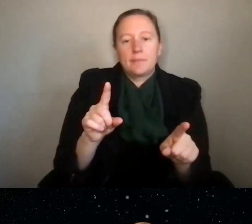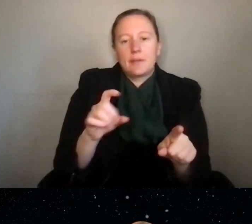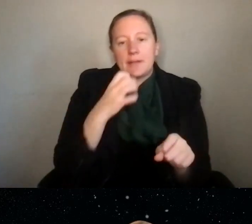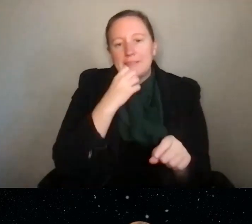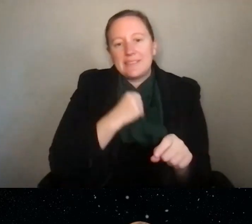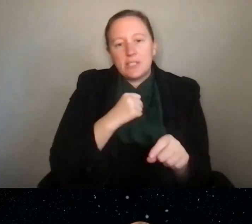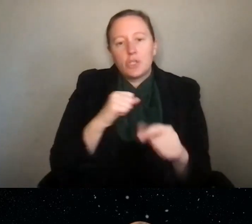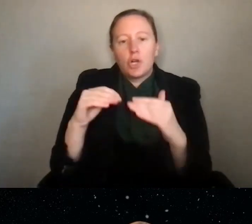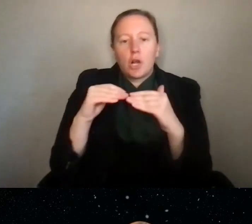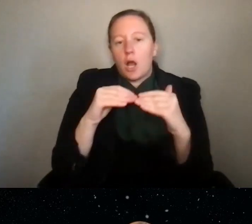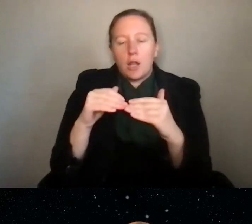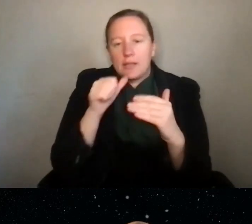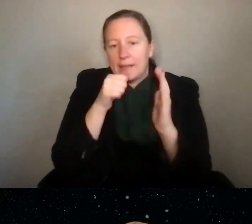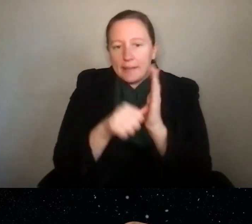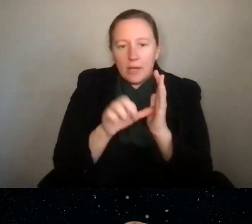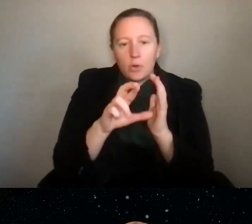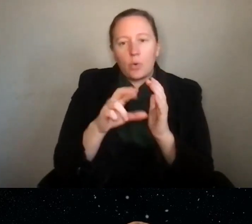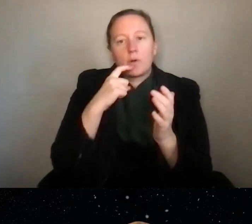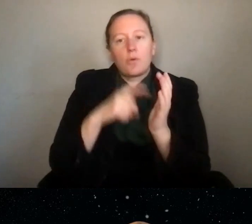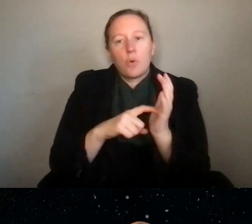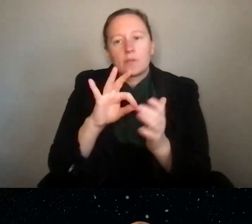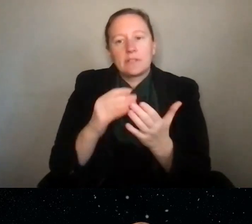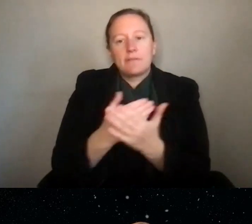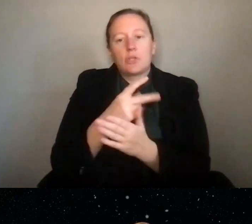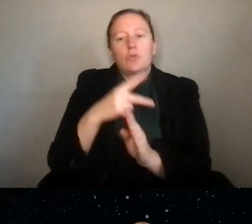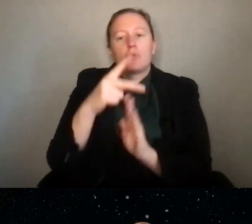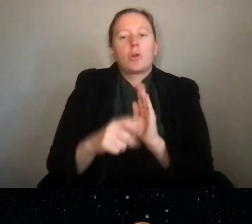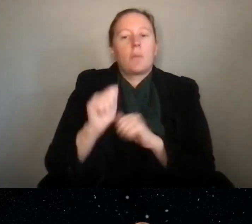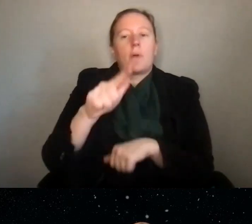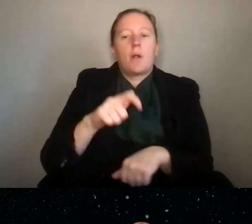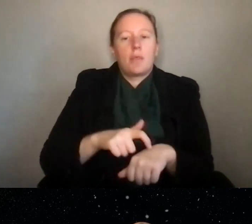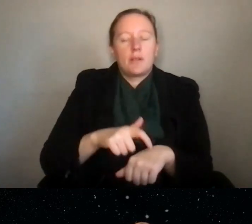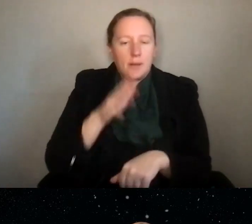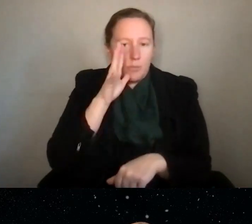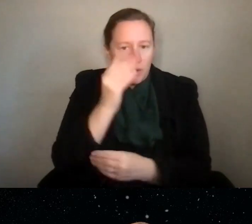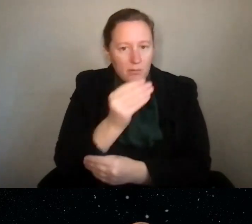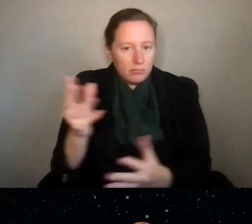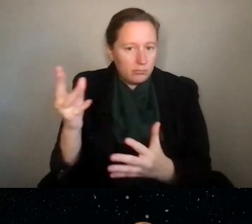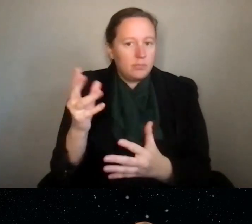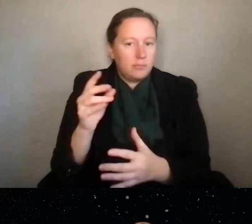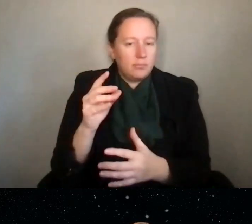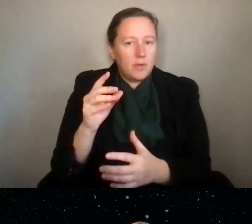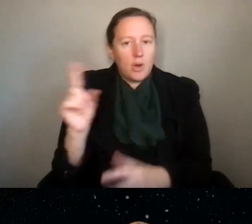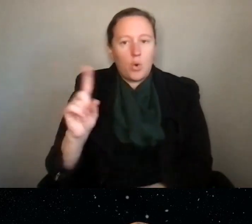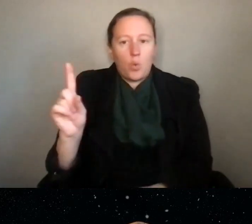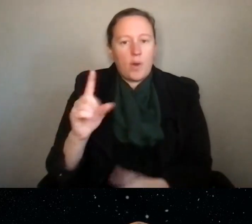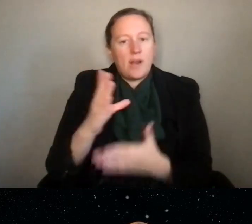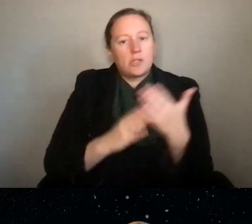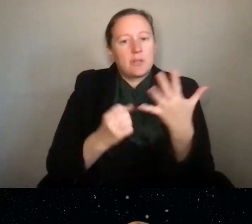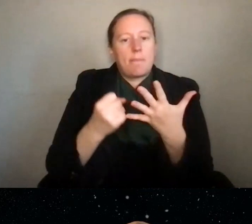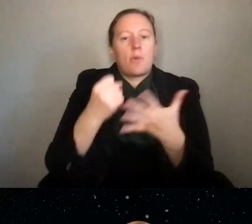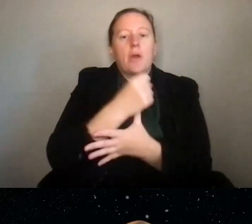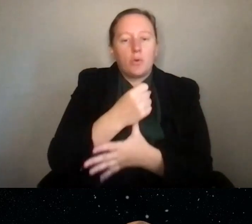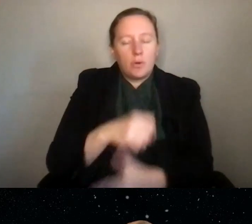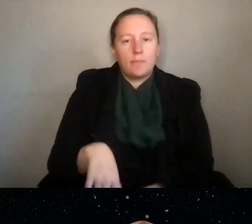all the time. And that will often tell you an indication of where some priorities are.